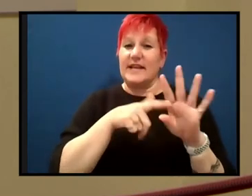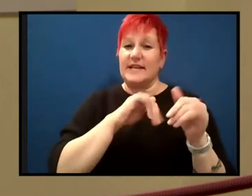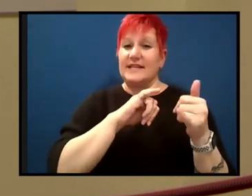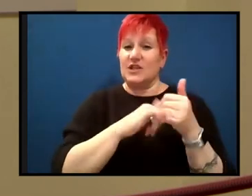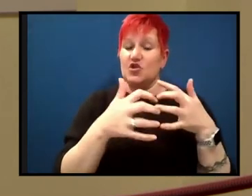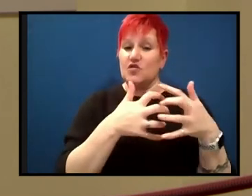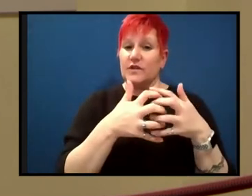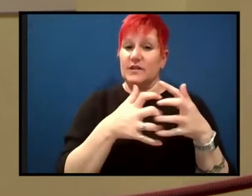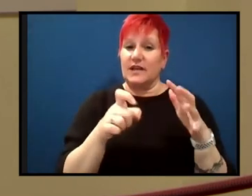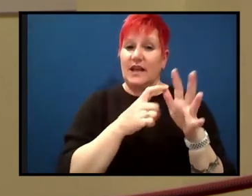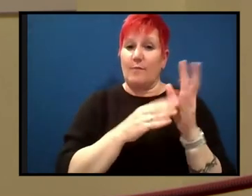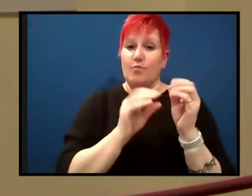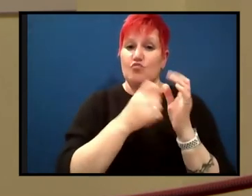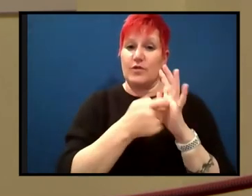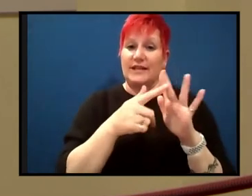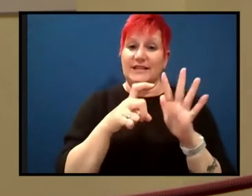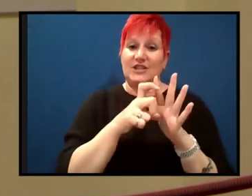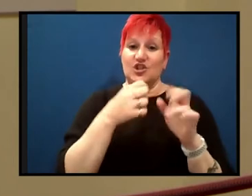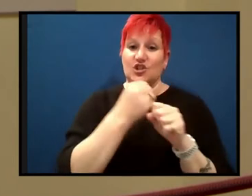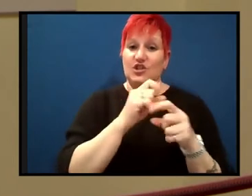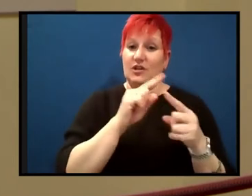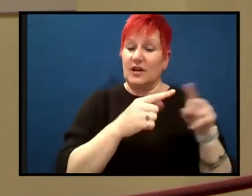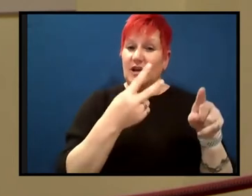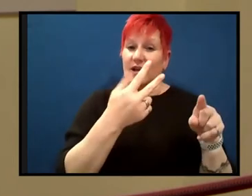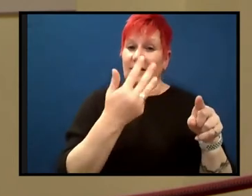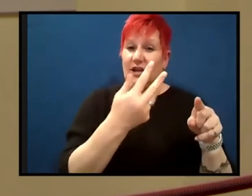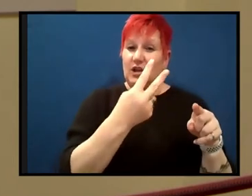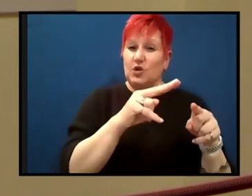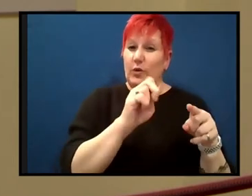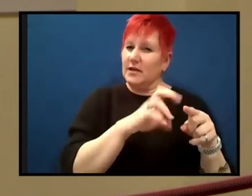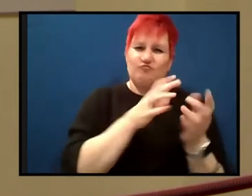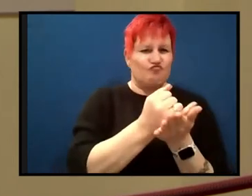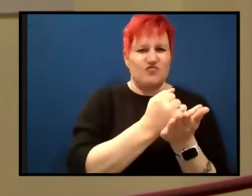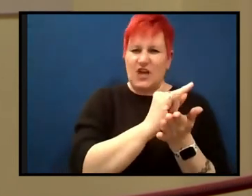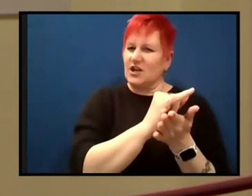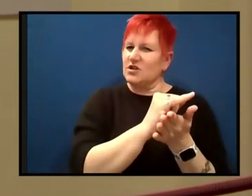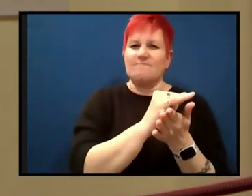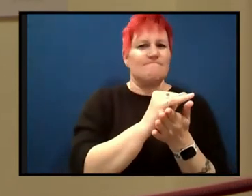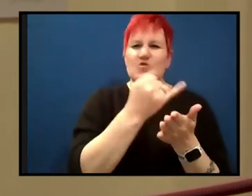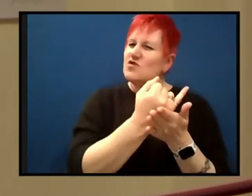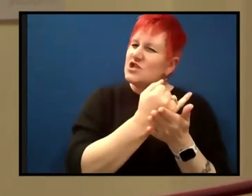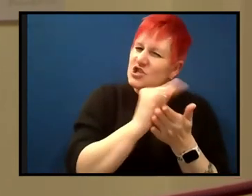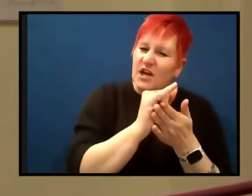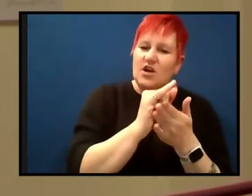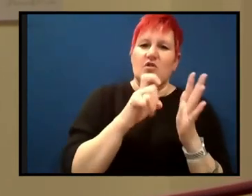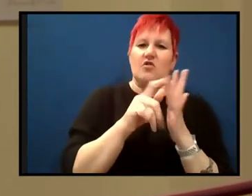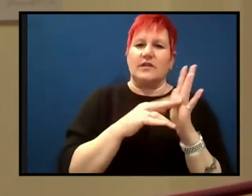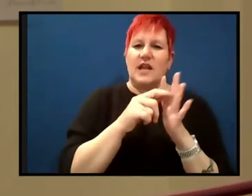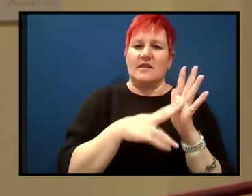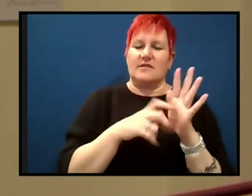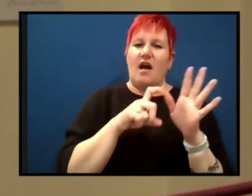in the 1920s, he had completely categorically rejected continental drift. And when the plate